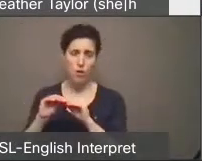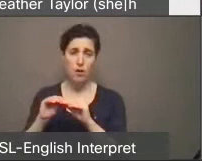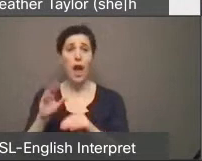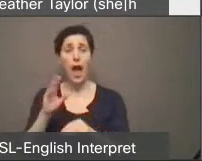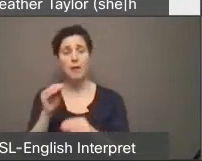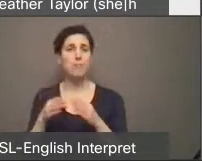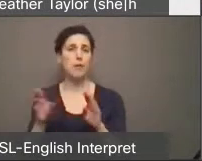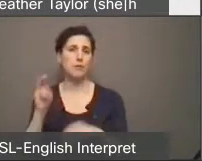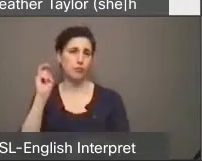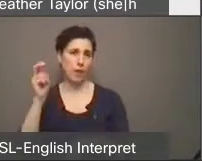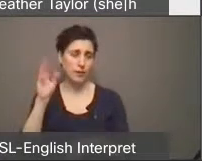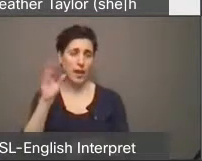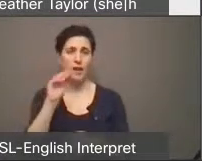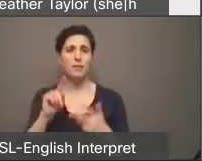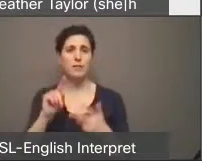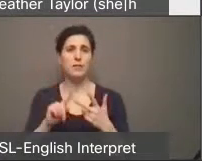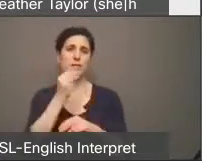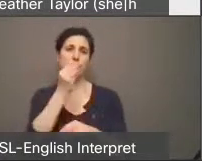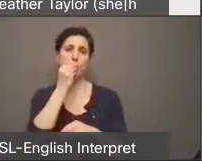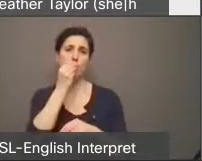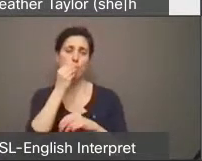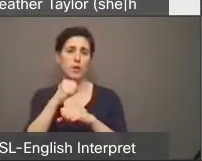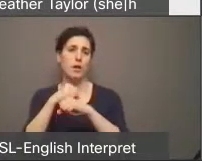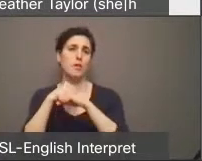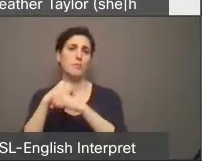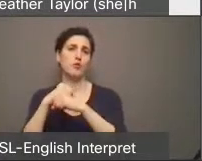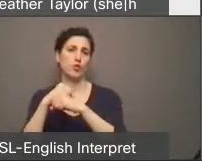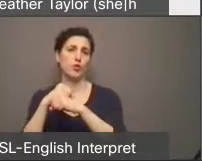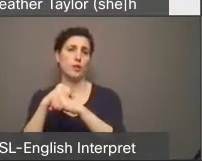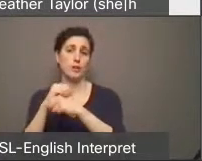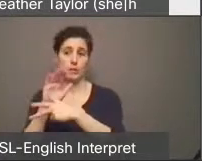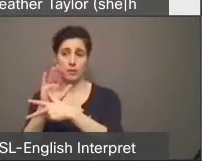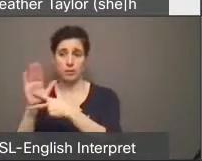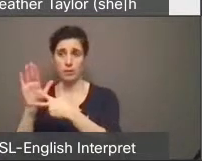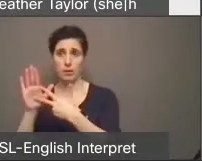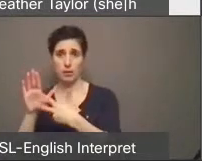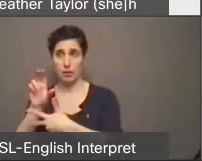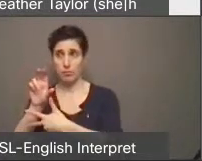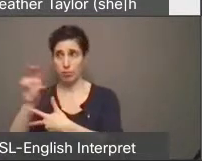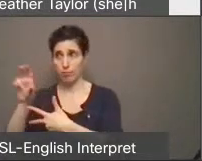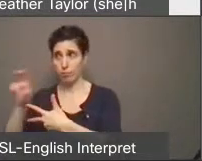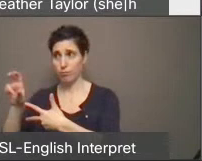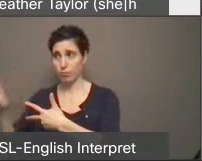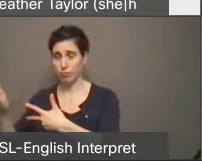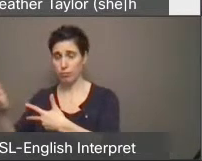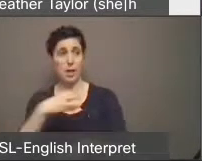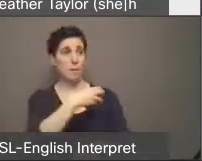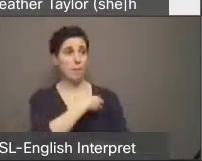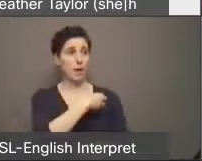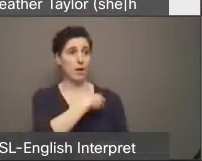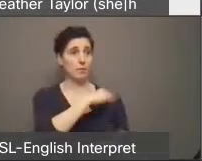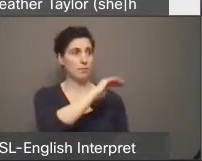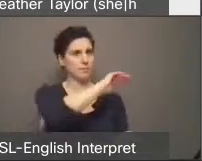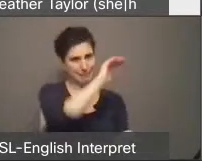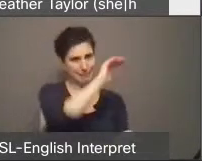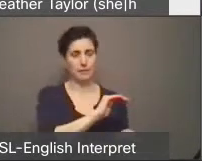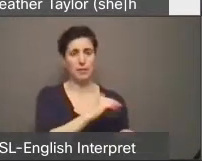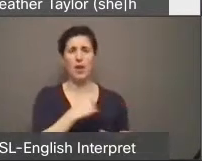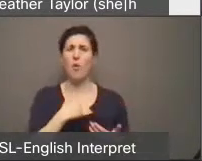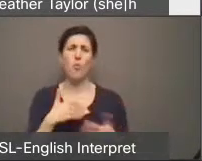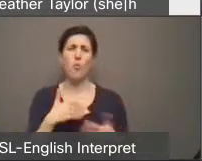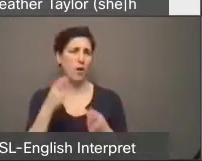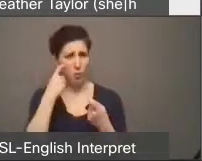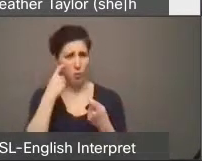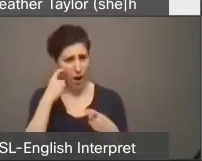food security, and reduce the proposed budget allocated to the police. So I don't own a car. I commute to work by bicycle.